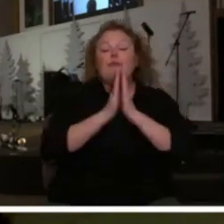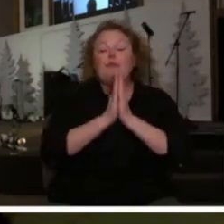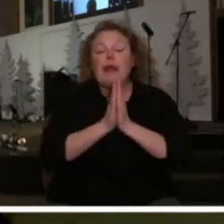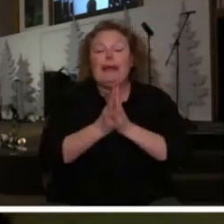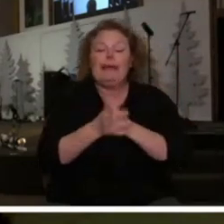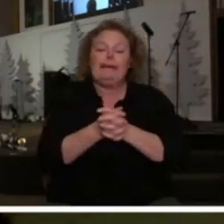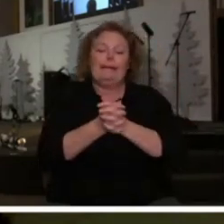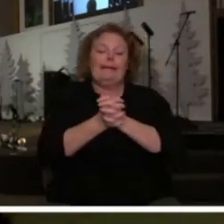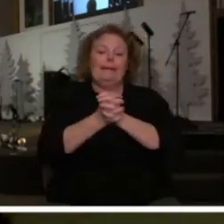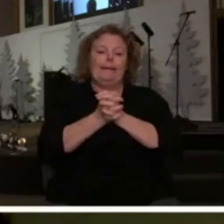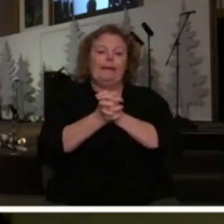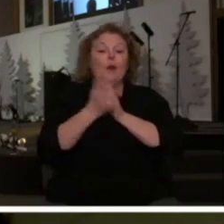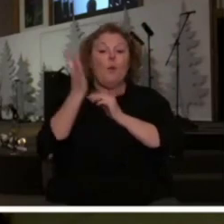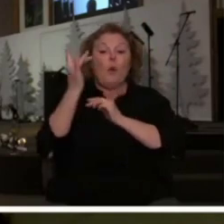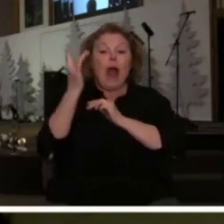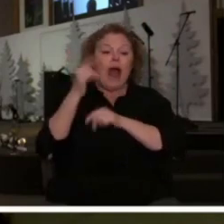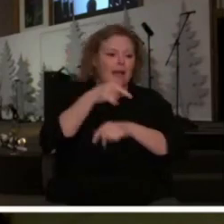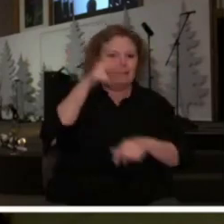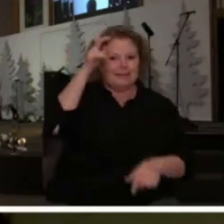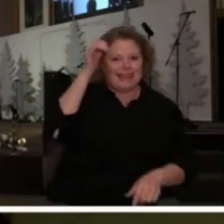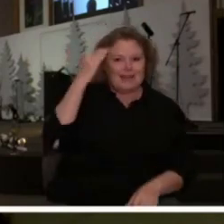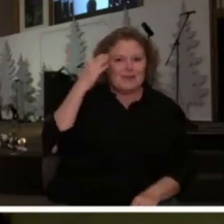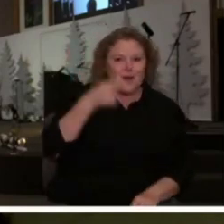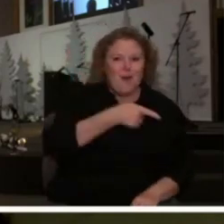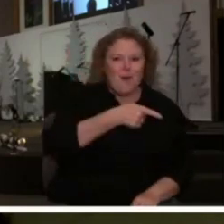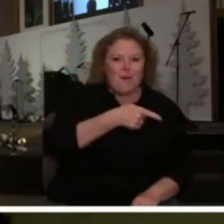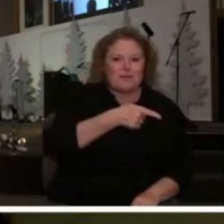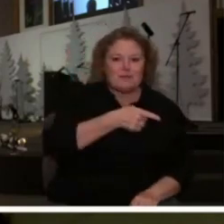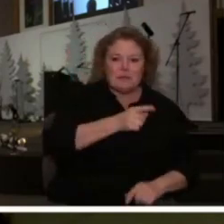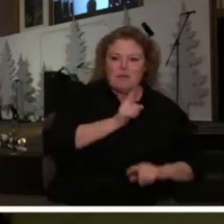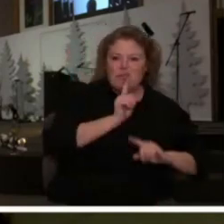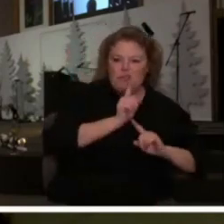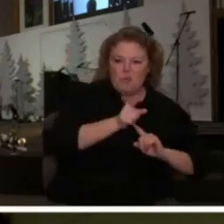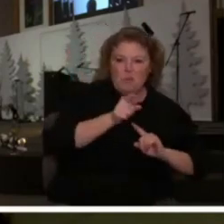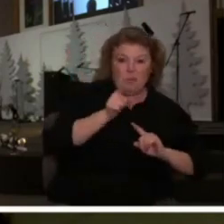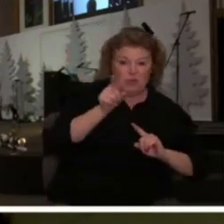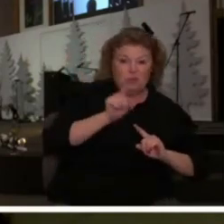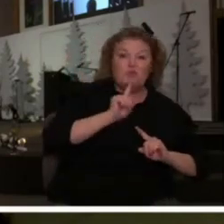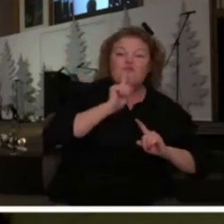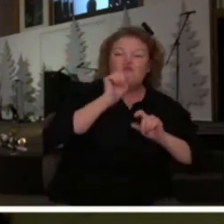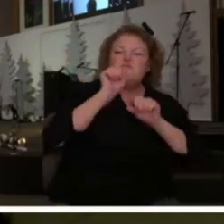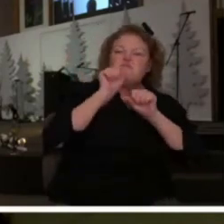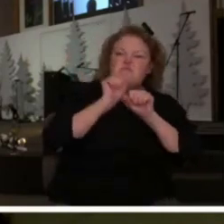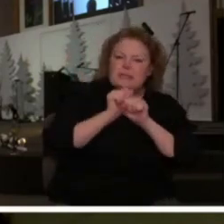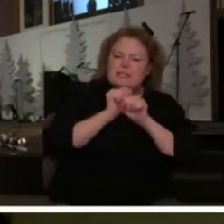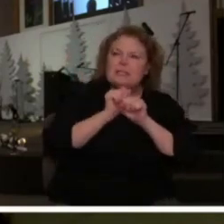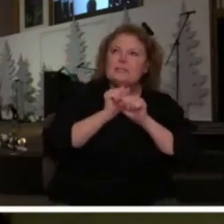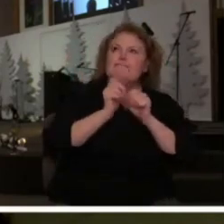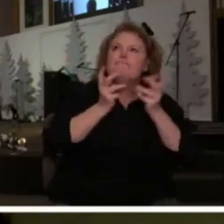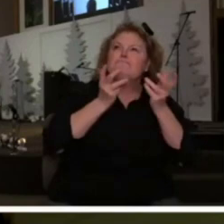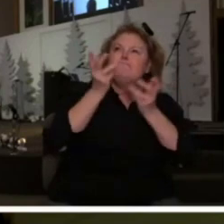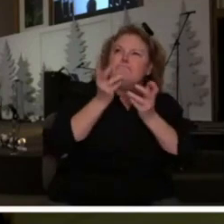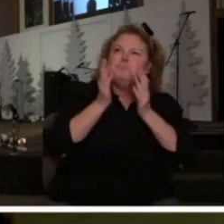because he knows that the moment that you engage in prayer,